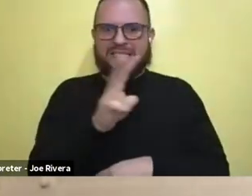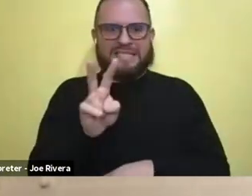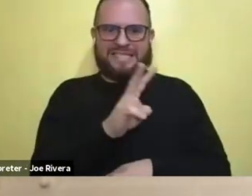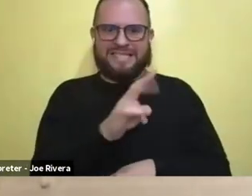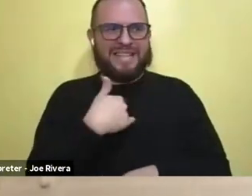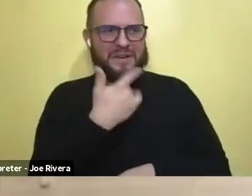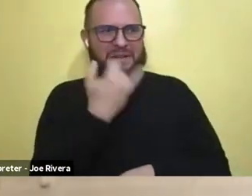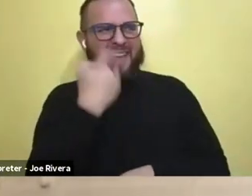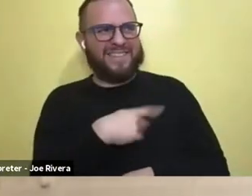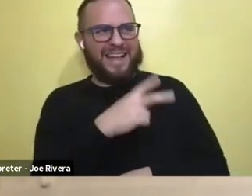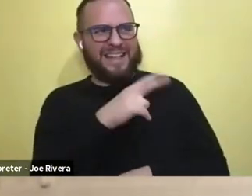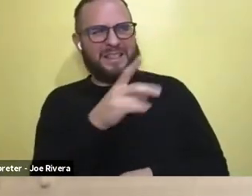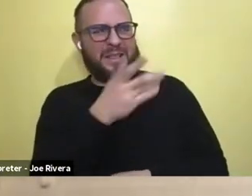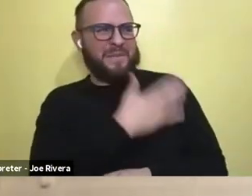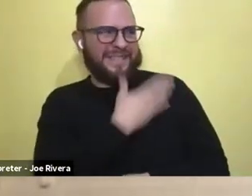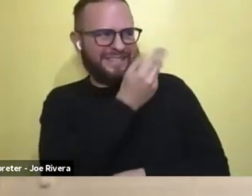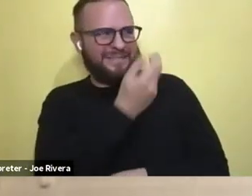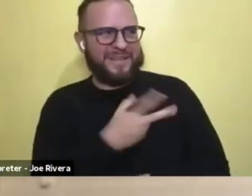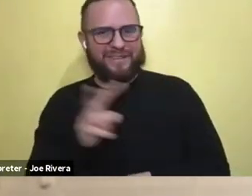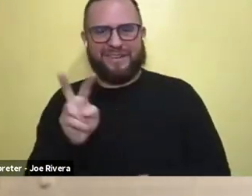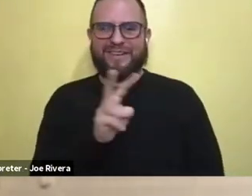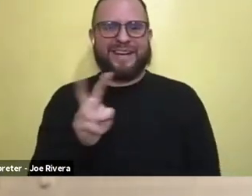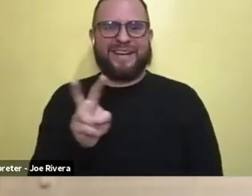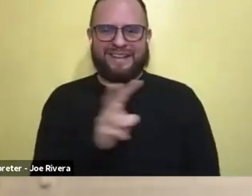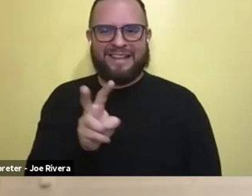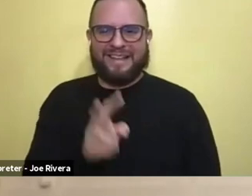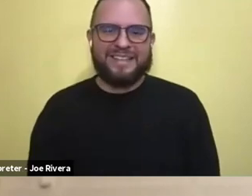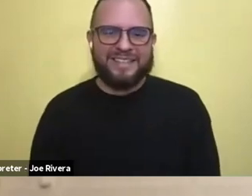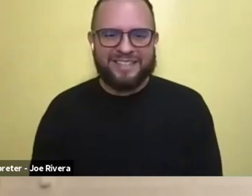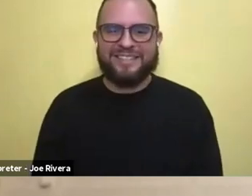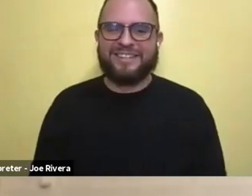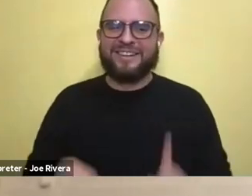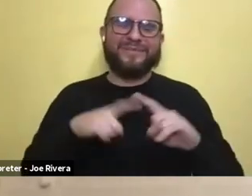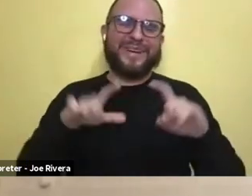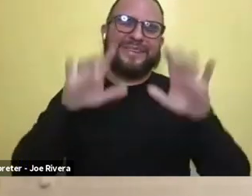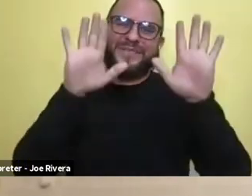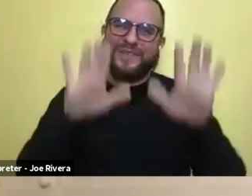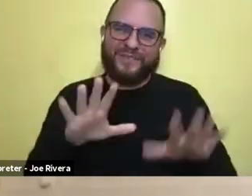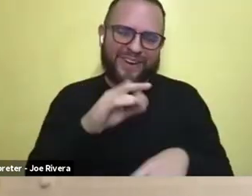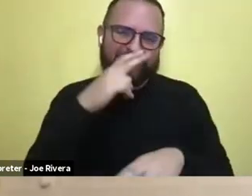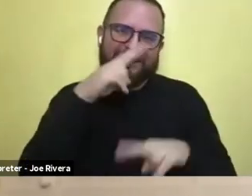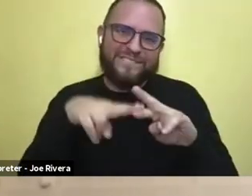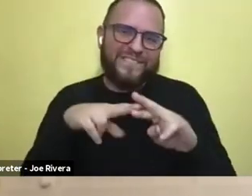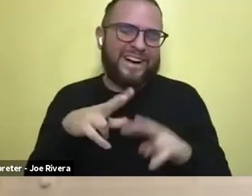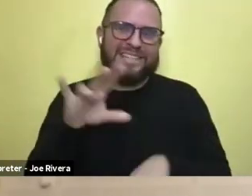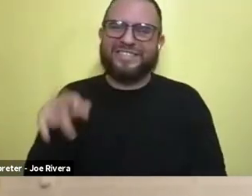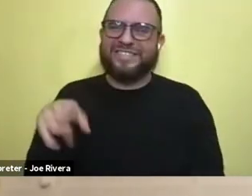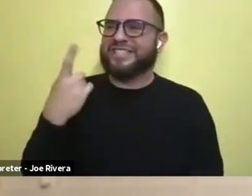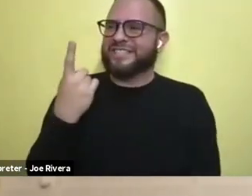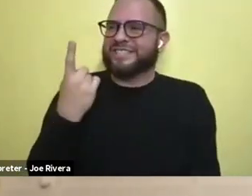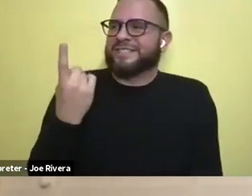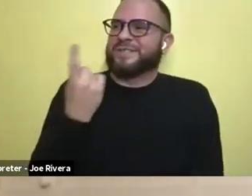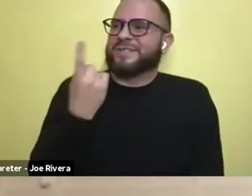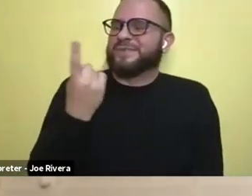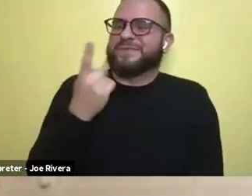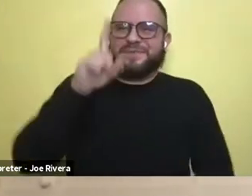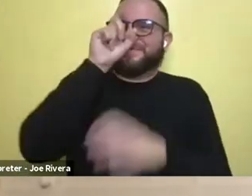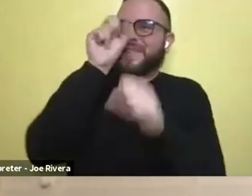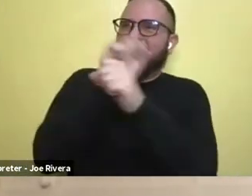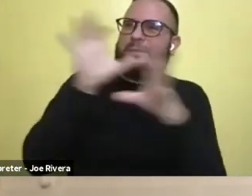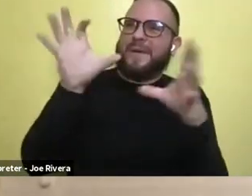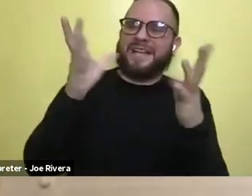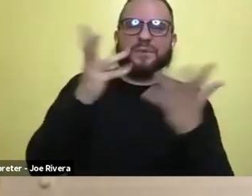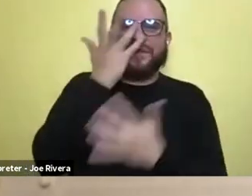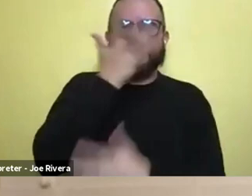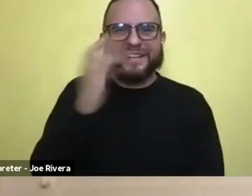looking at the right place? Am I good? Um, but it, it, it was really great and it was really fun just to, you know, just imagine what they would actually